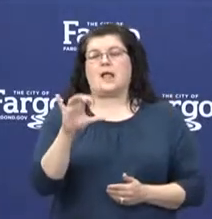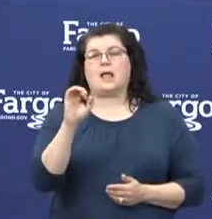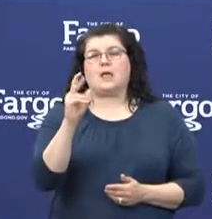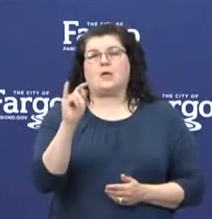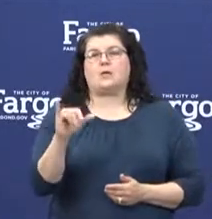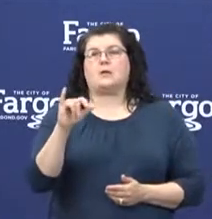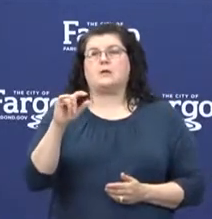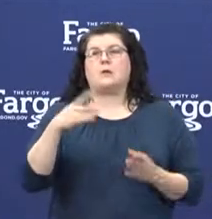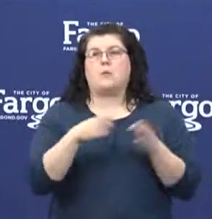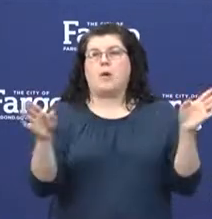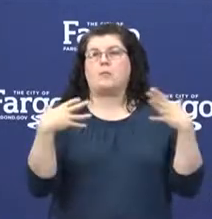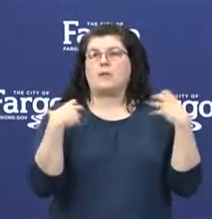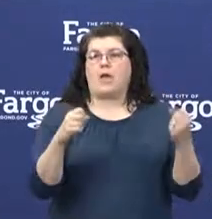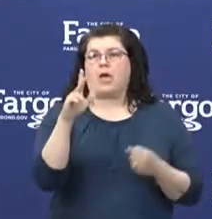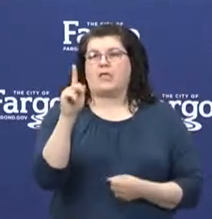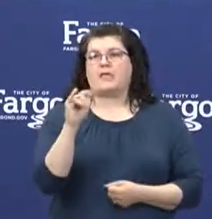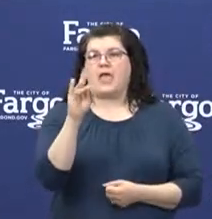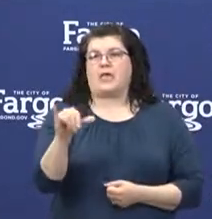Kathy McKay.